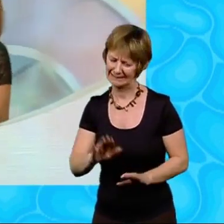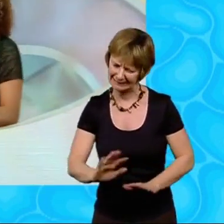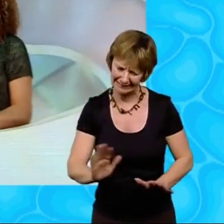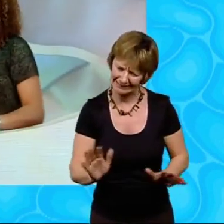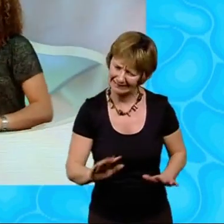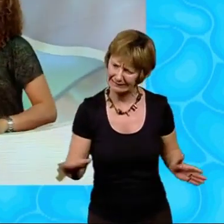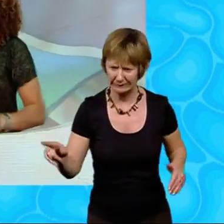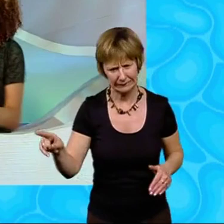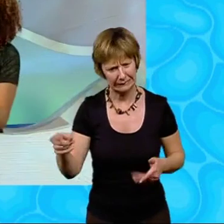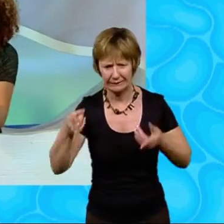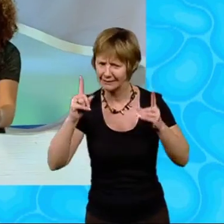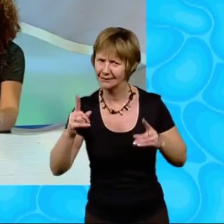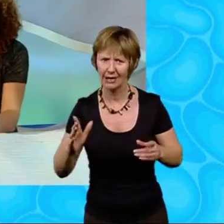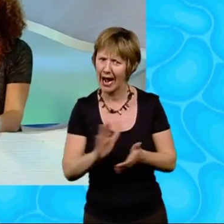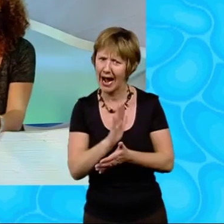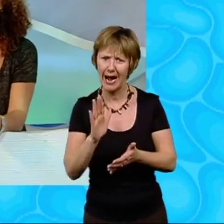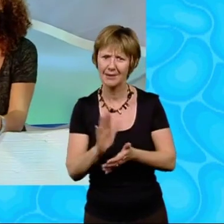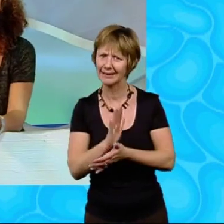happy about that, said Miss Porter.